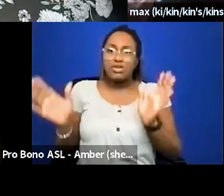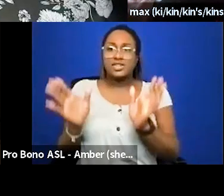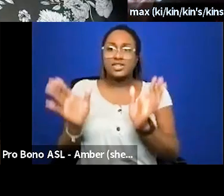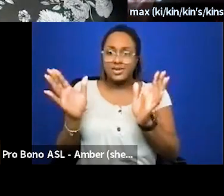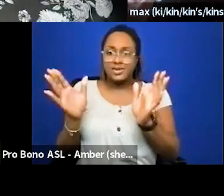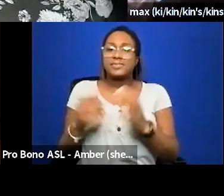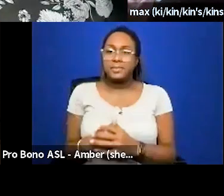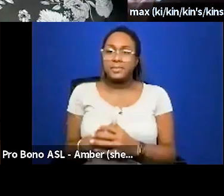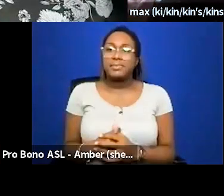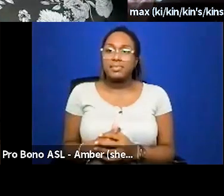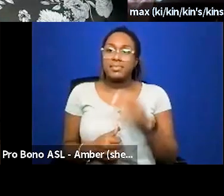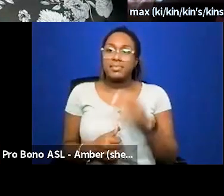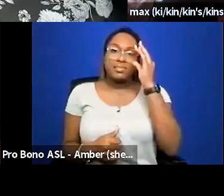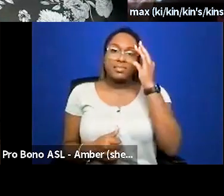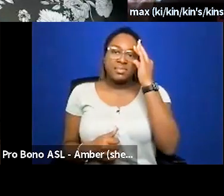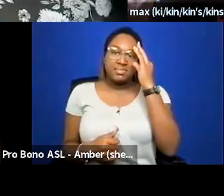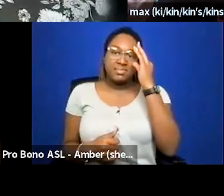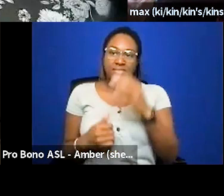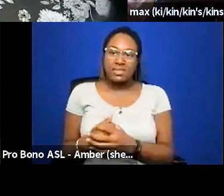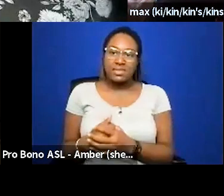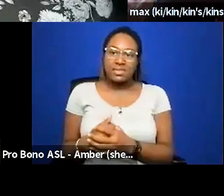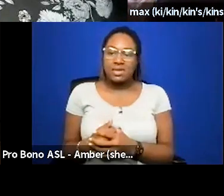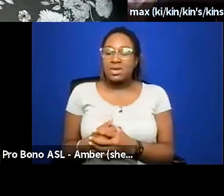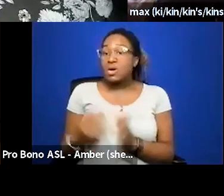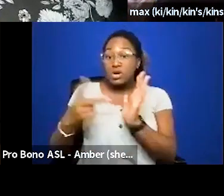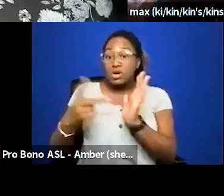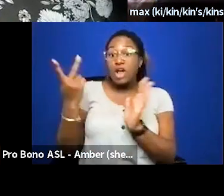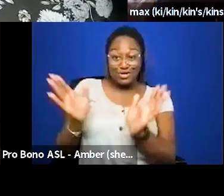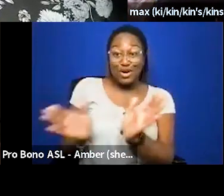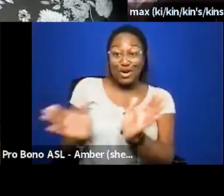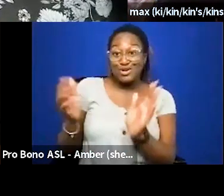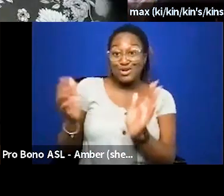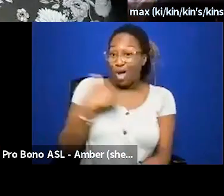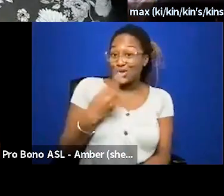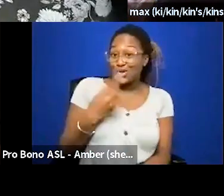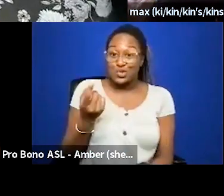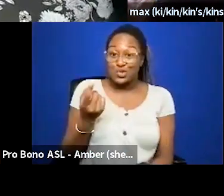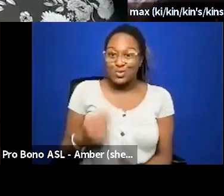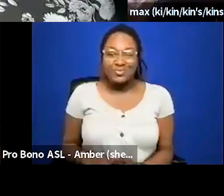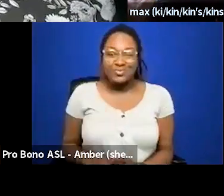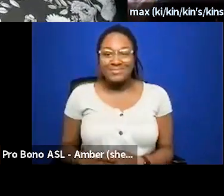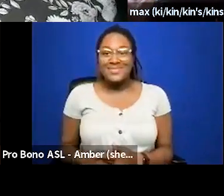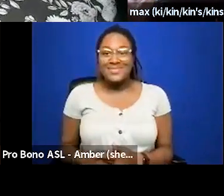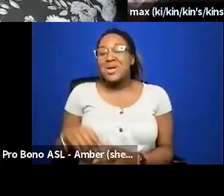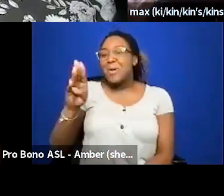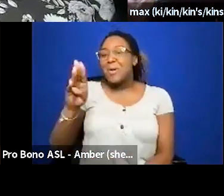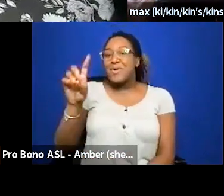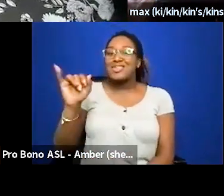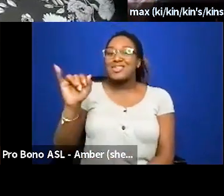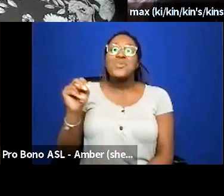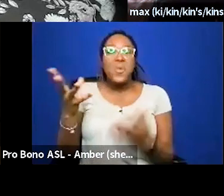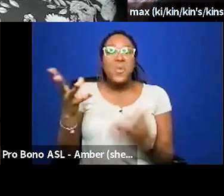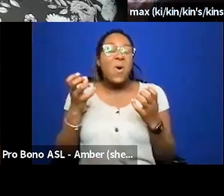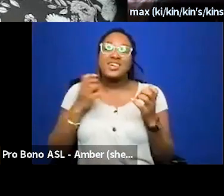oh i said i put encourage in my document twice we double encourage them brandon that's what we do um brandon wants to inspire you educate you and